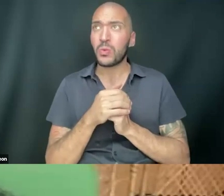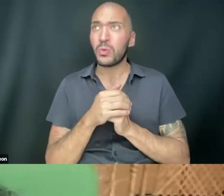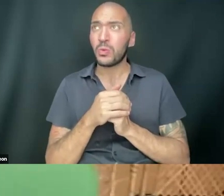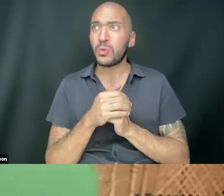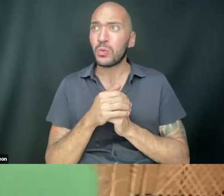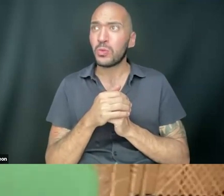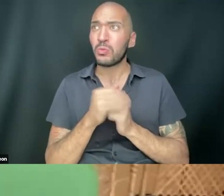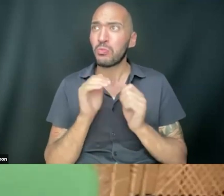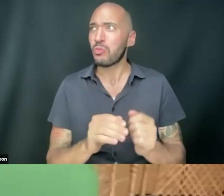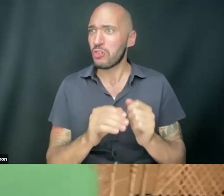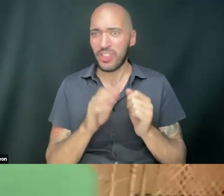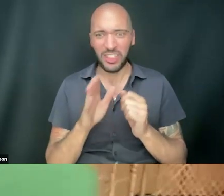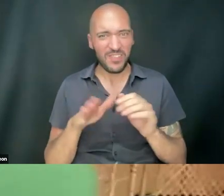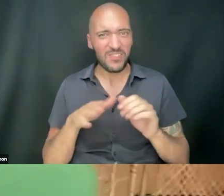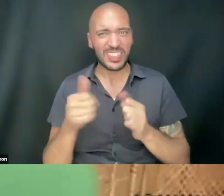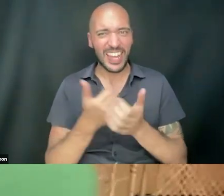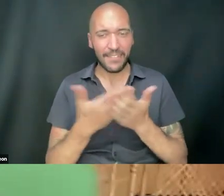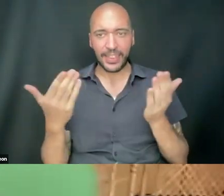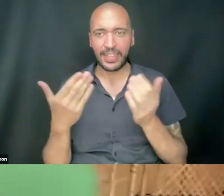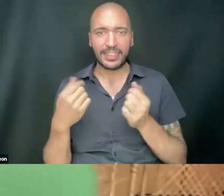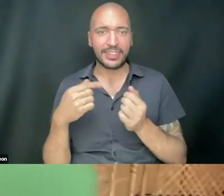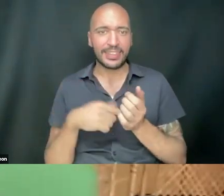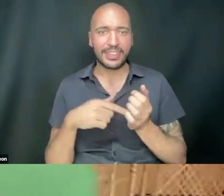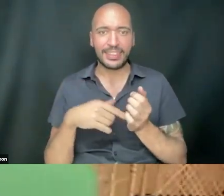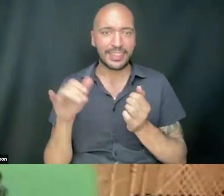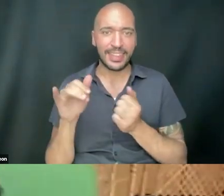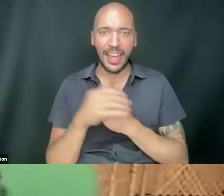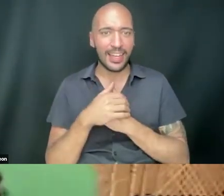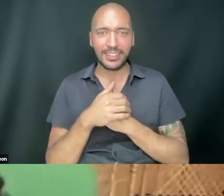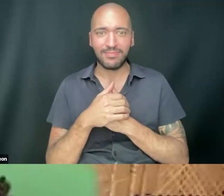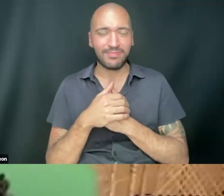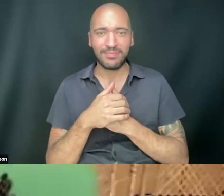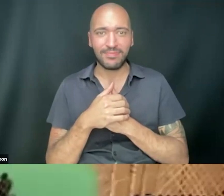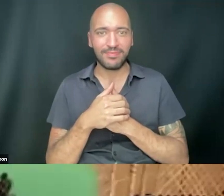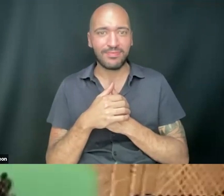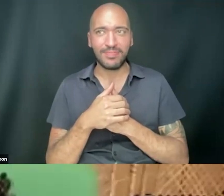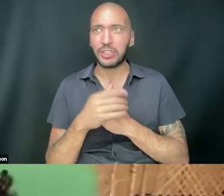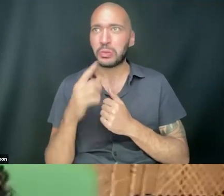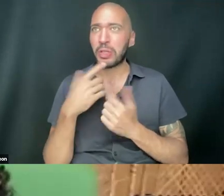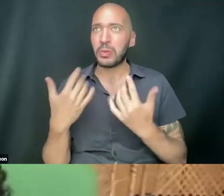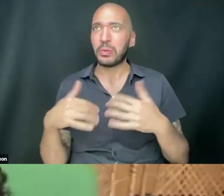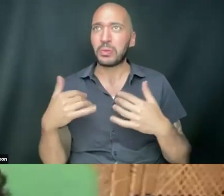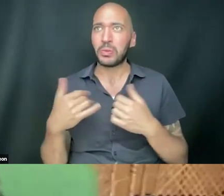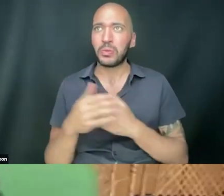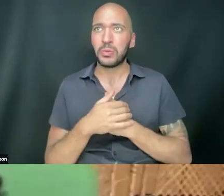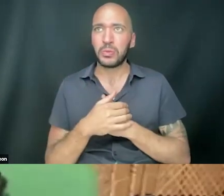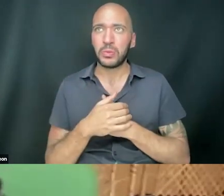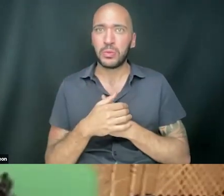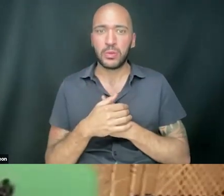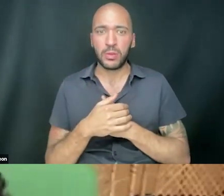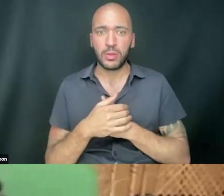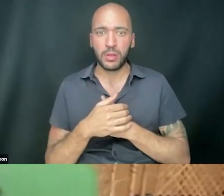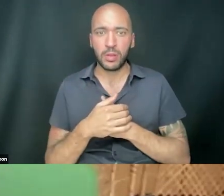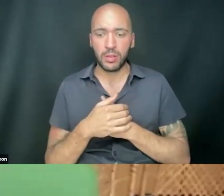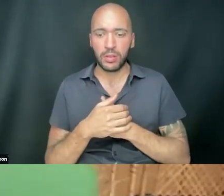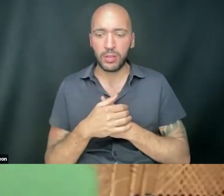like, their foot into every single thing. And this is, like, nothing short of what they, you know, what they usually do.